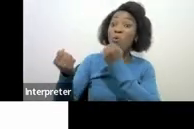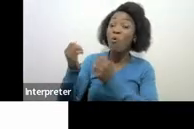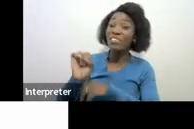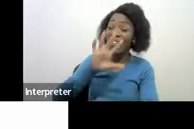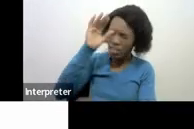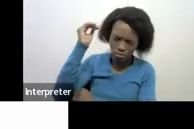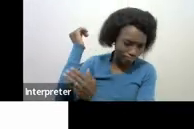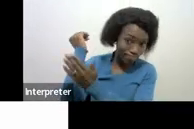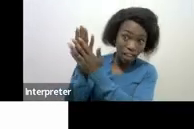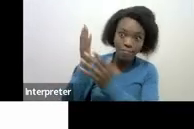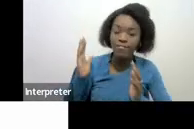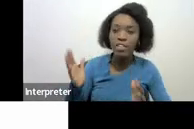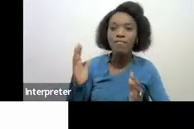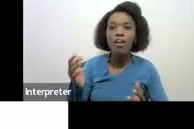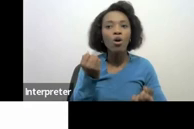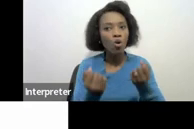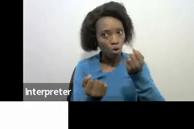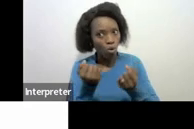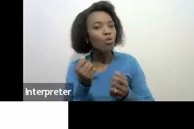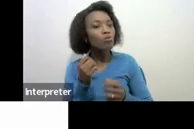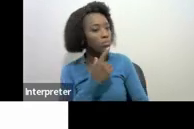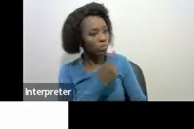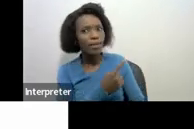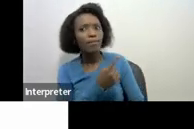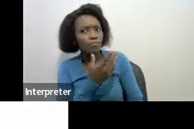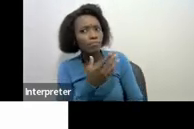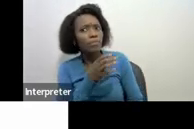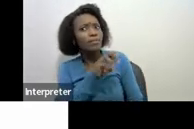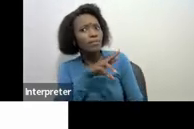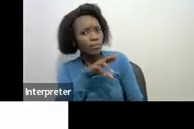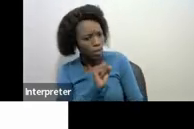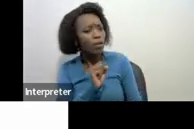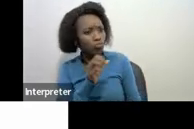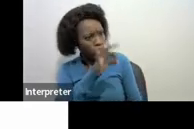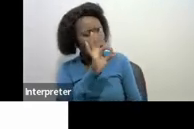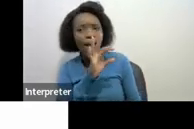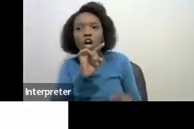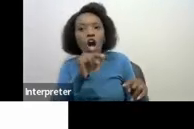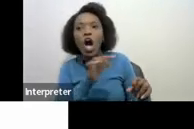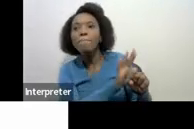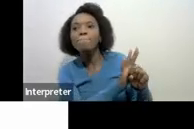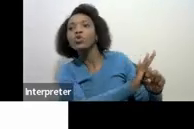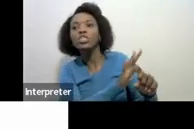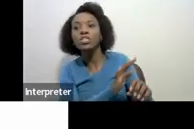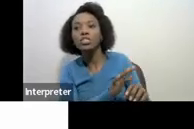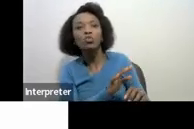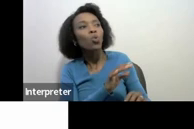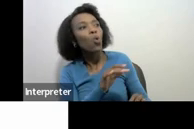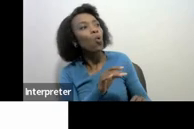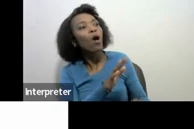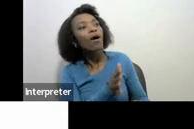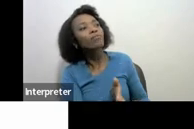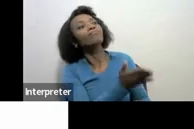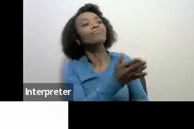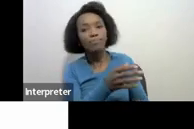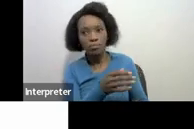Court confirmed that you are right someone must not be pushed you must not be induced if